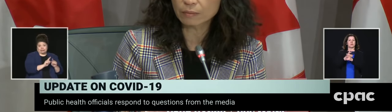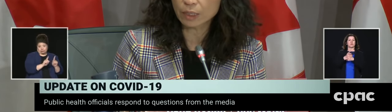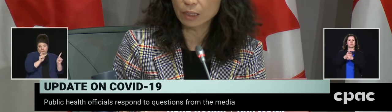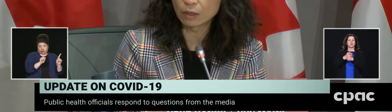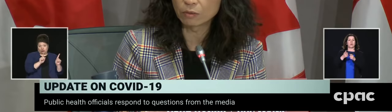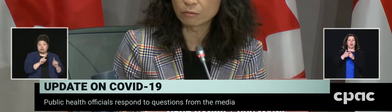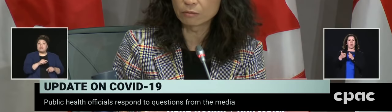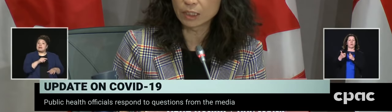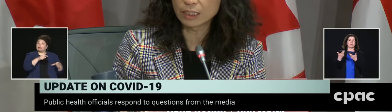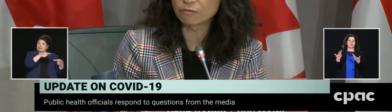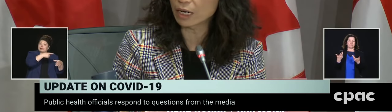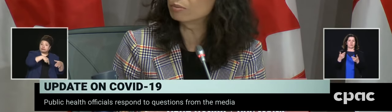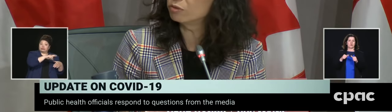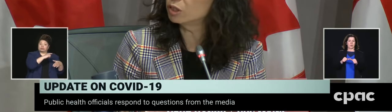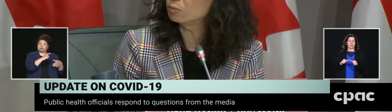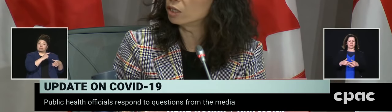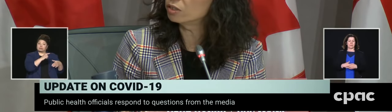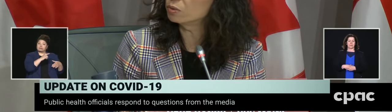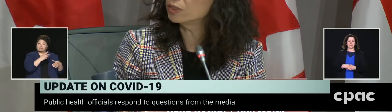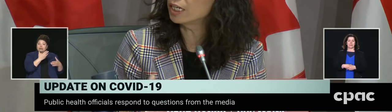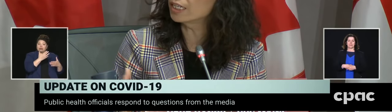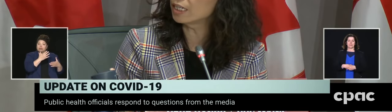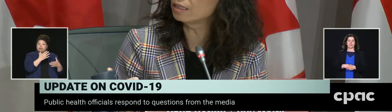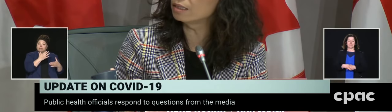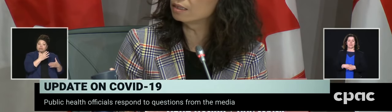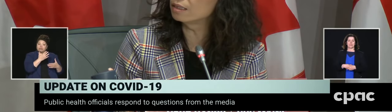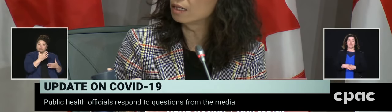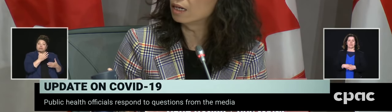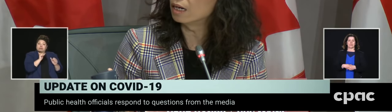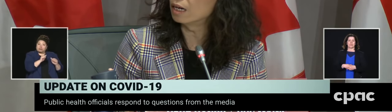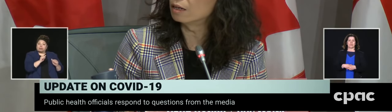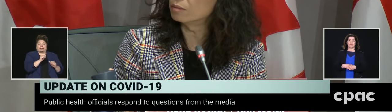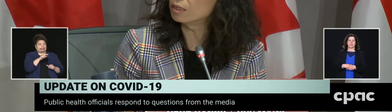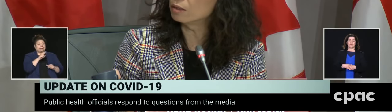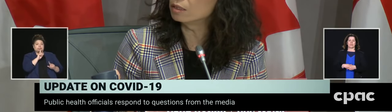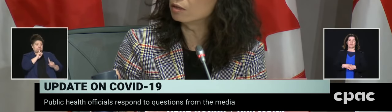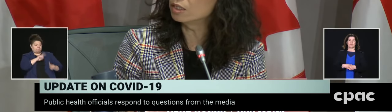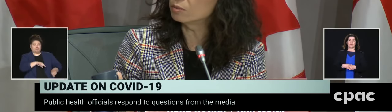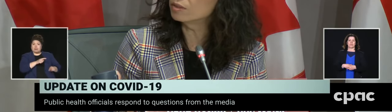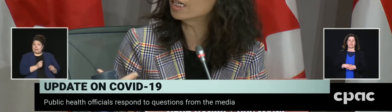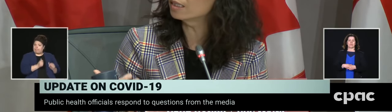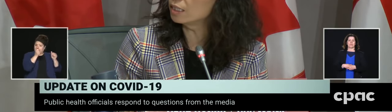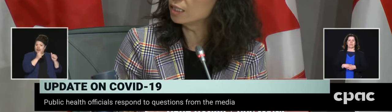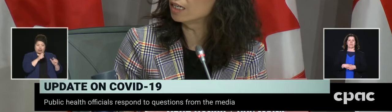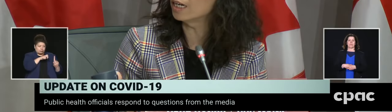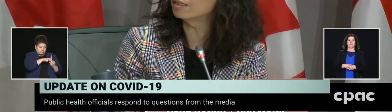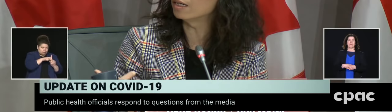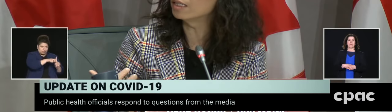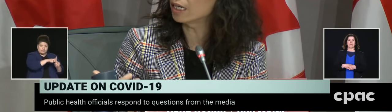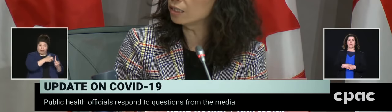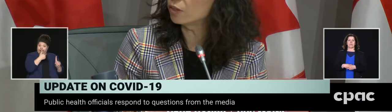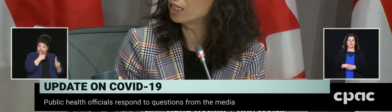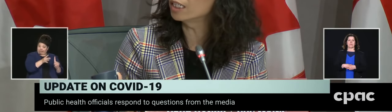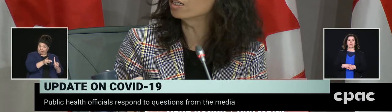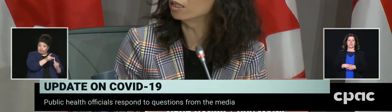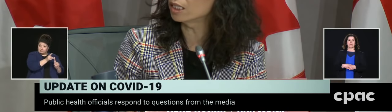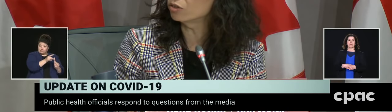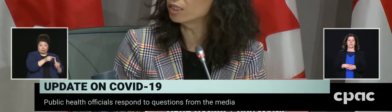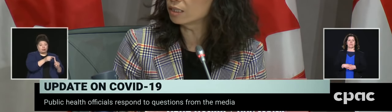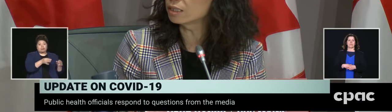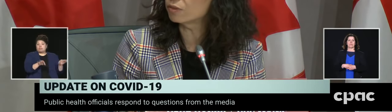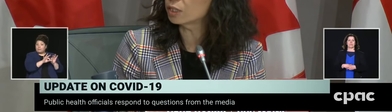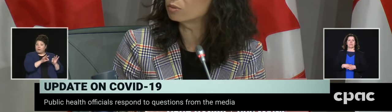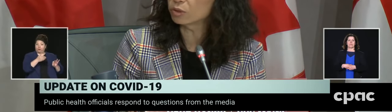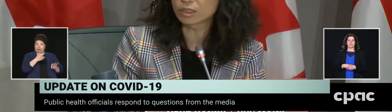where, you know, really rapid response when we get cases, you know, in terms of testing and case finding and